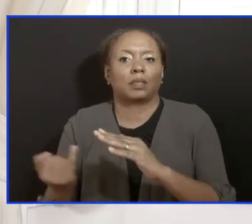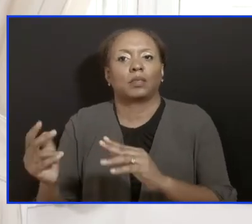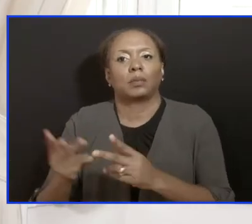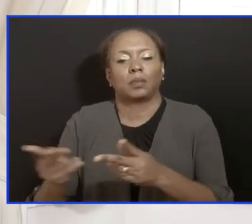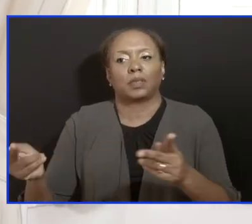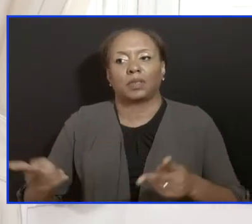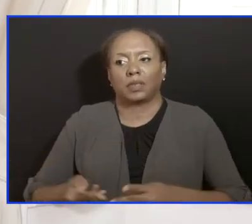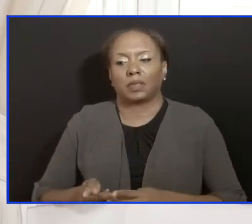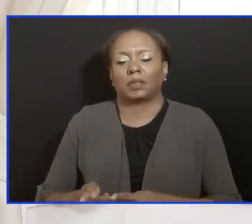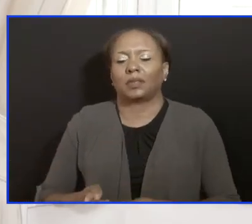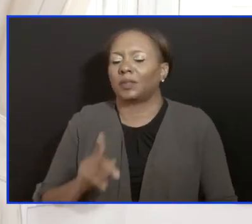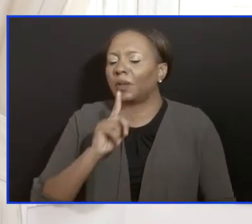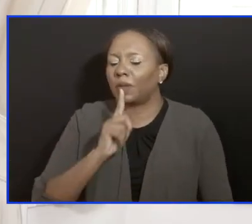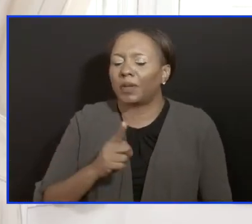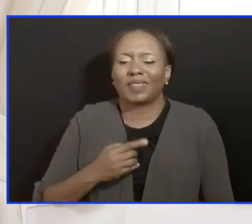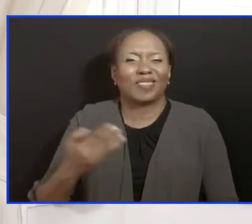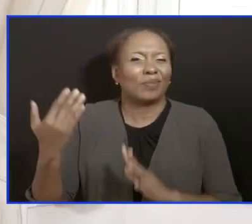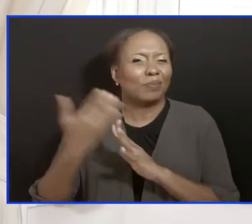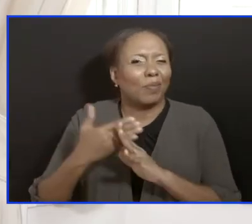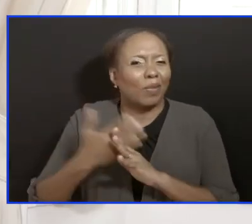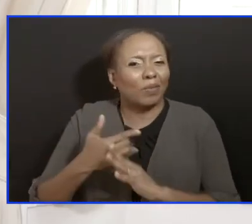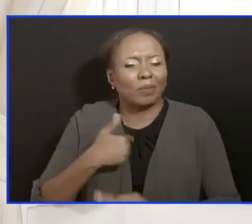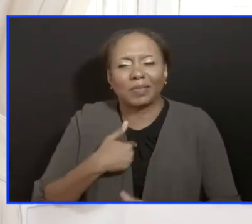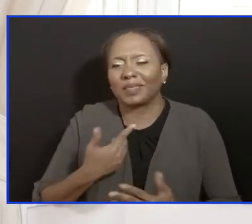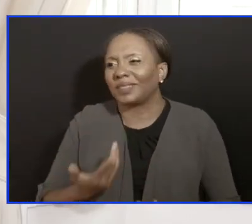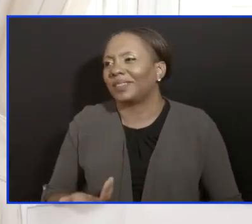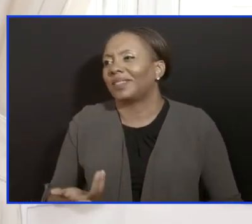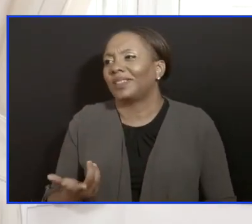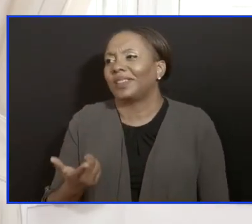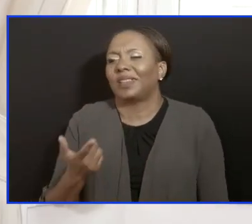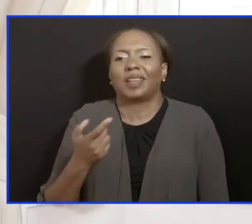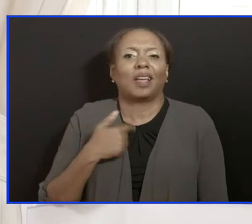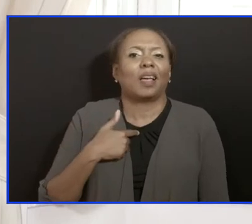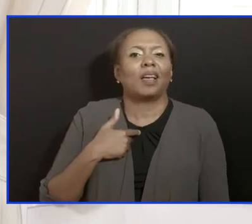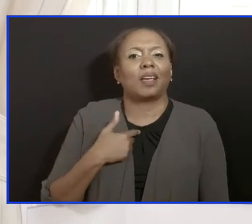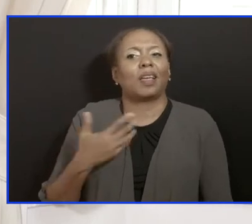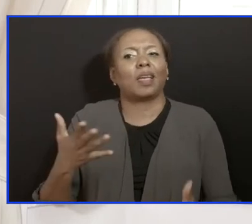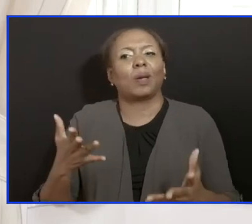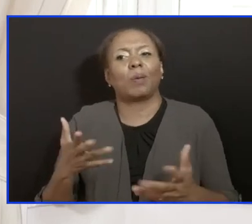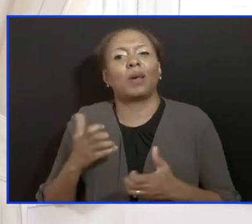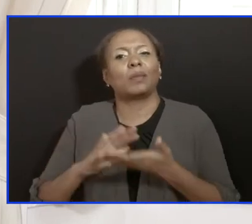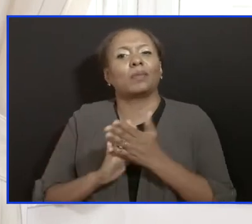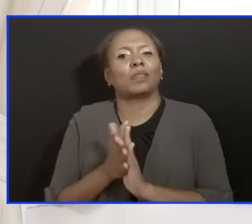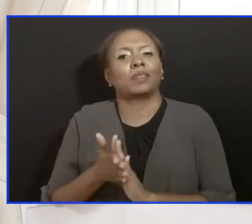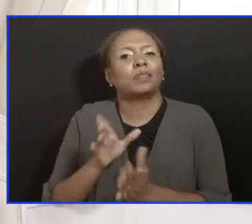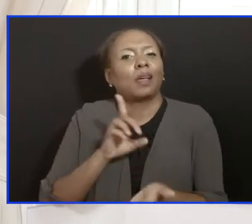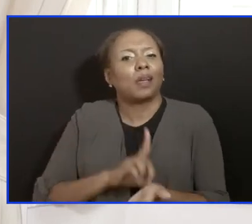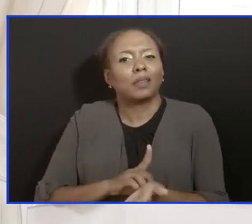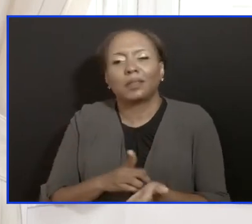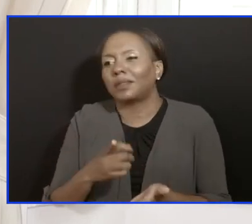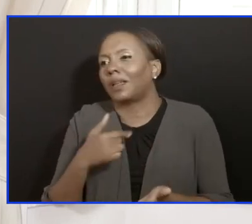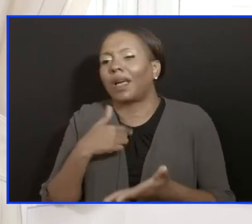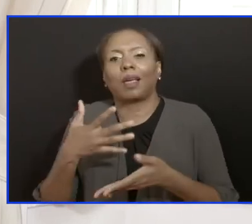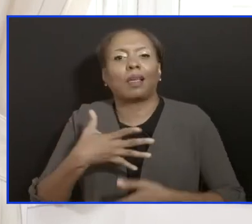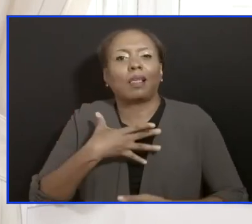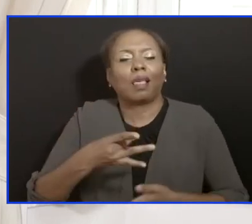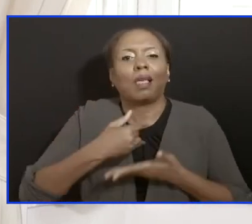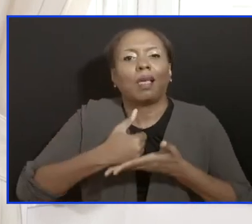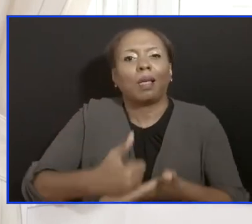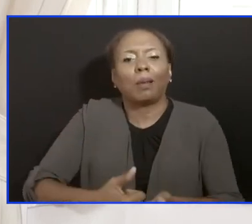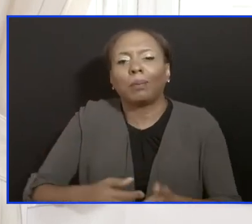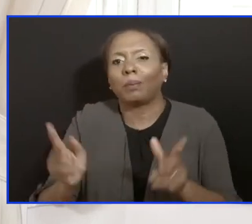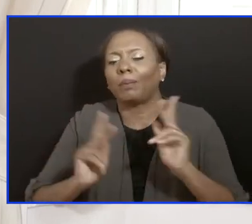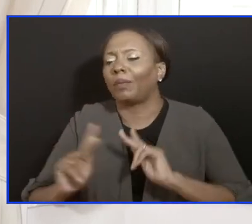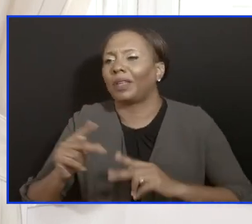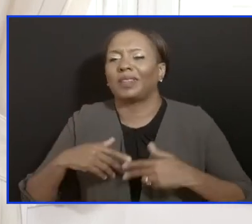This bothers me a lot. I chose medicine certainly because I like helping persons and it